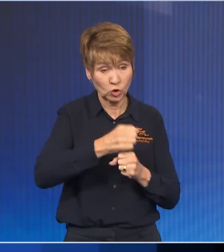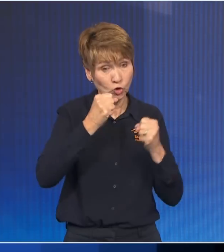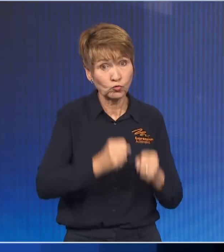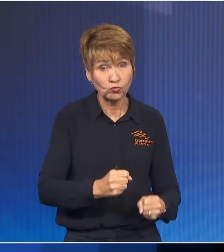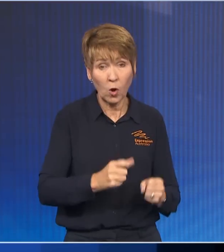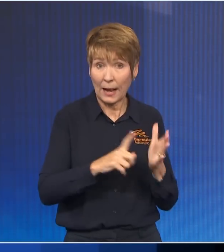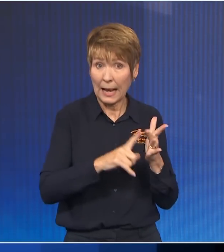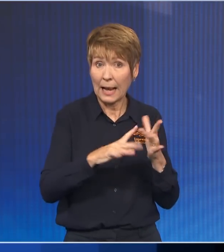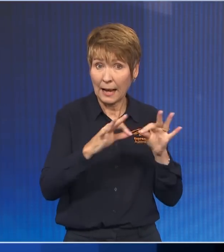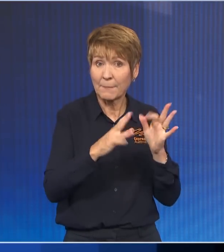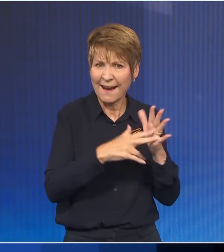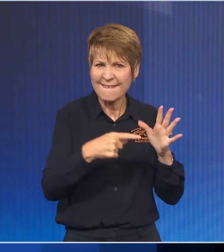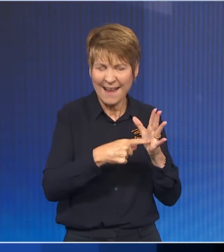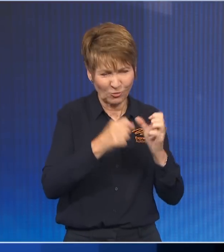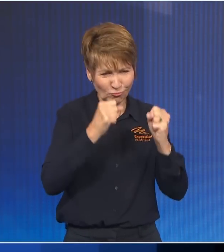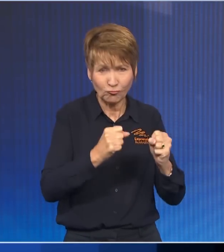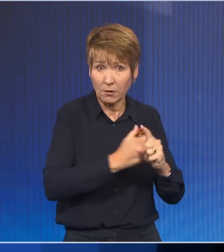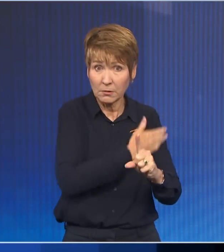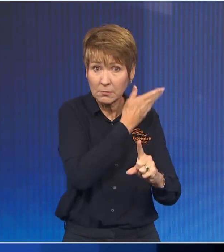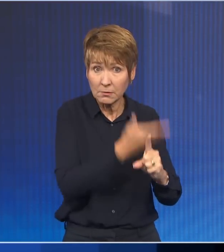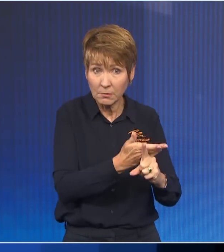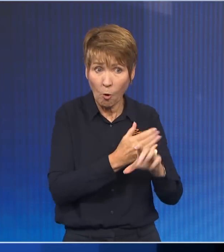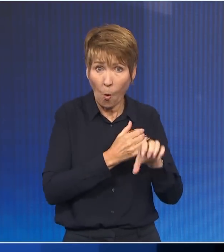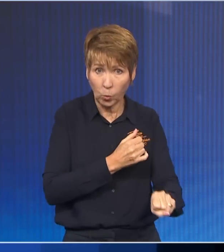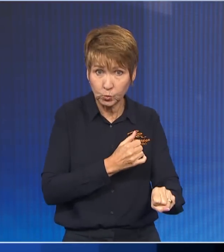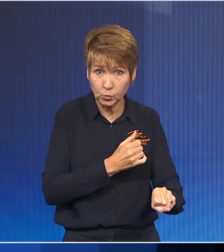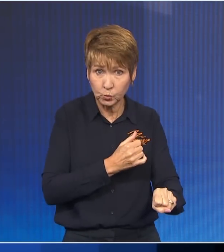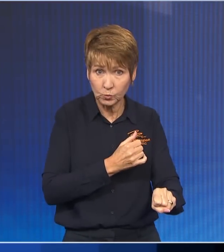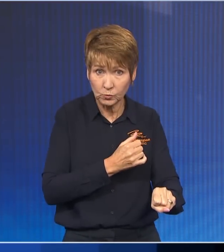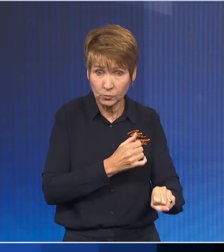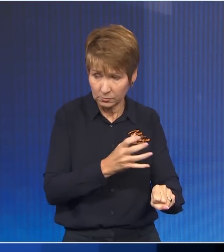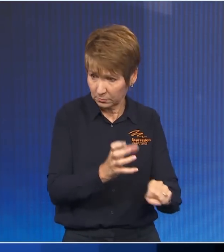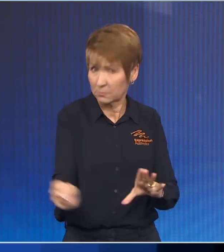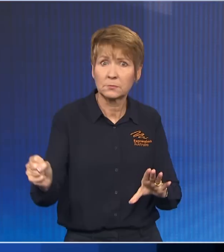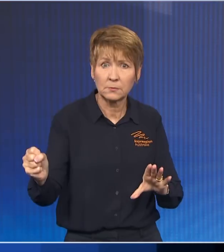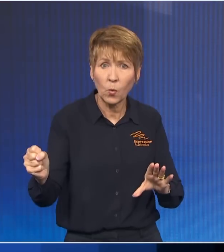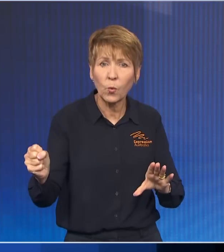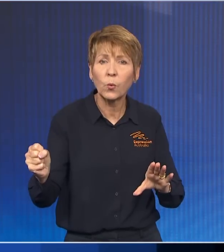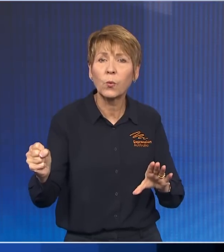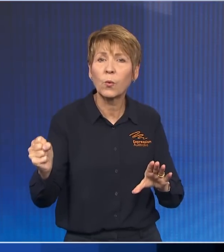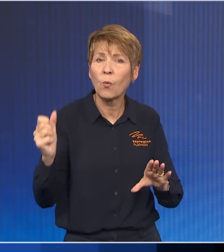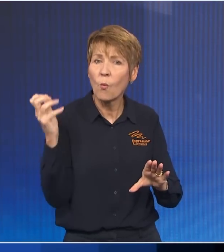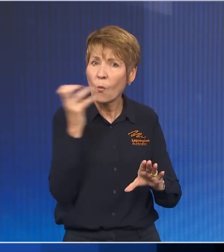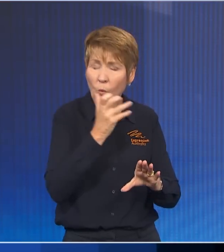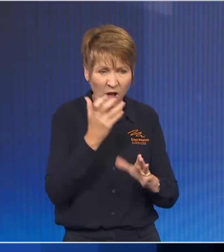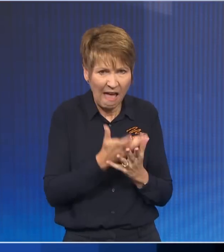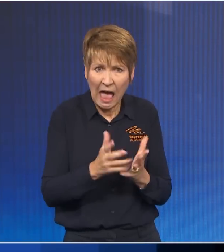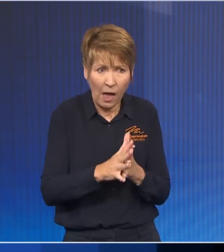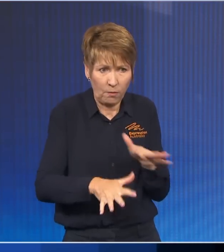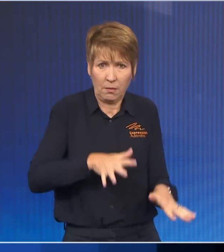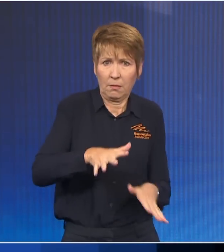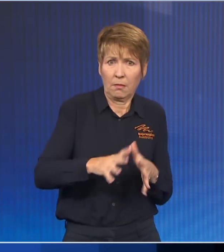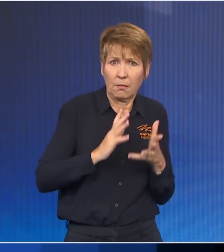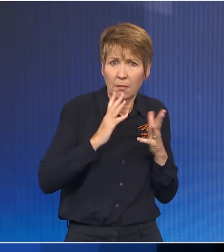Party rebuild in seats like that? It's a very good question. Obviously, after any election, bearing in mind that there are